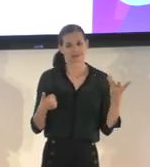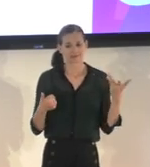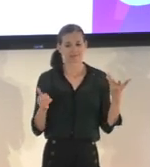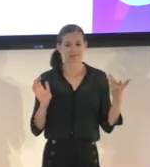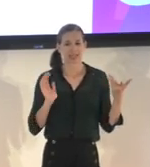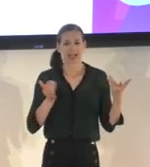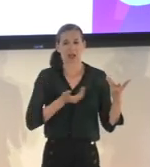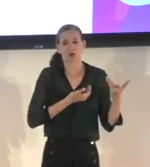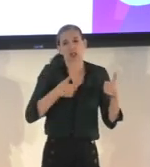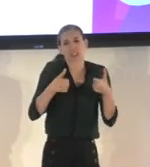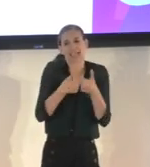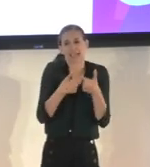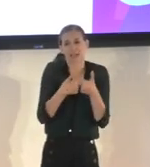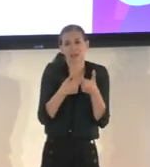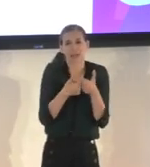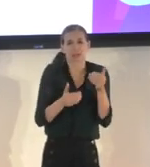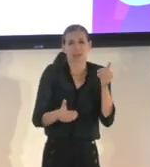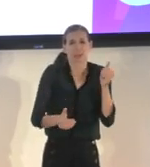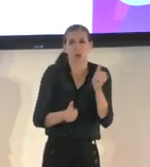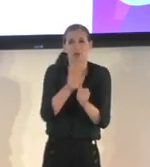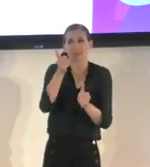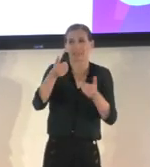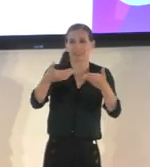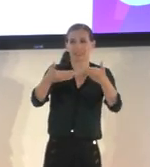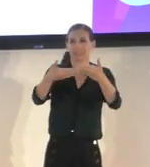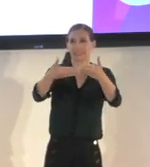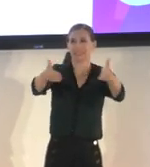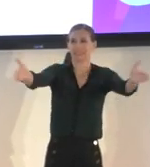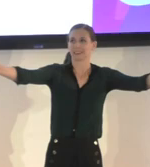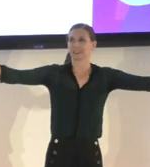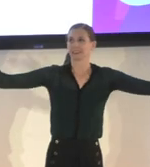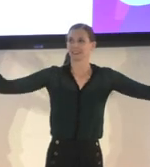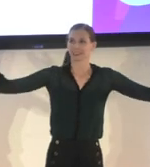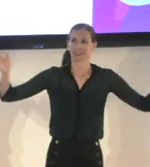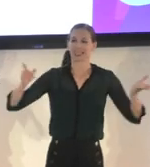largely open-ended and non-linear.